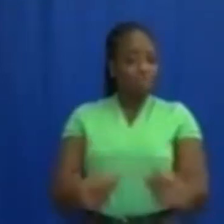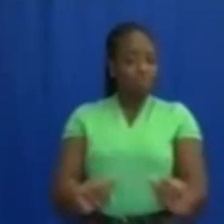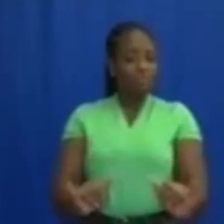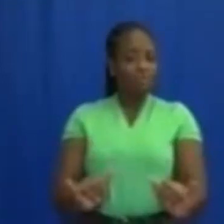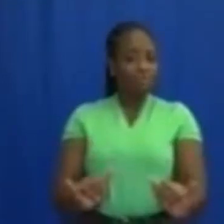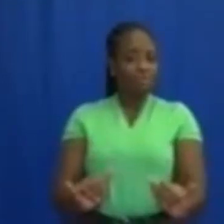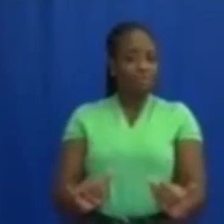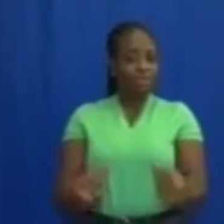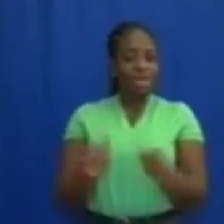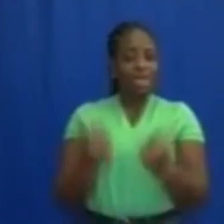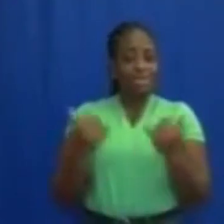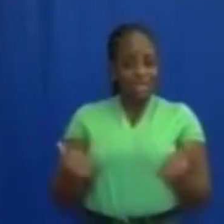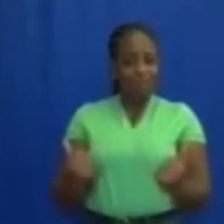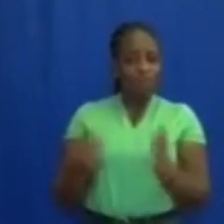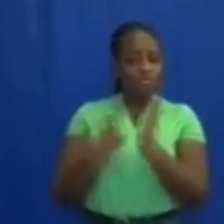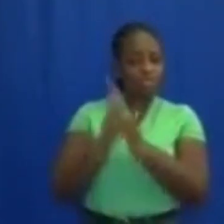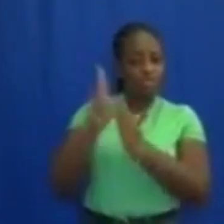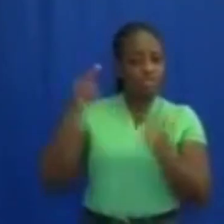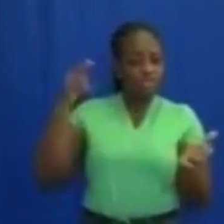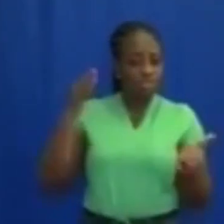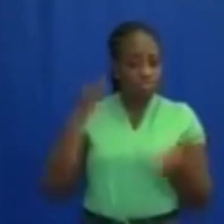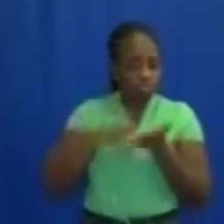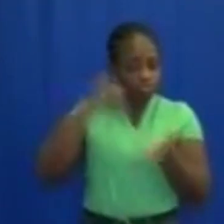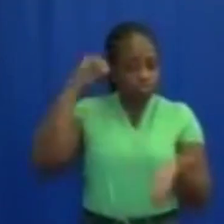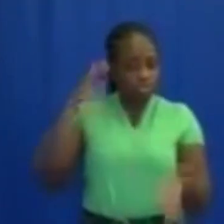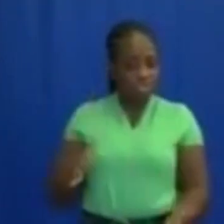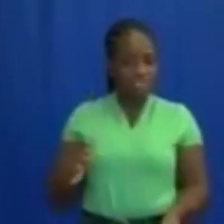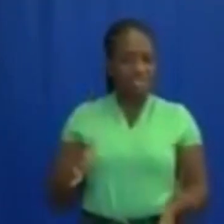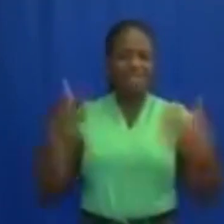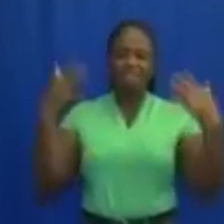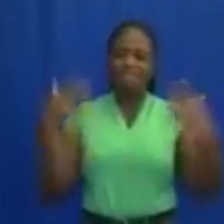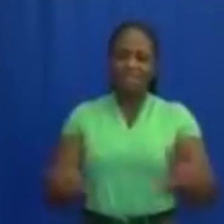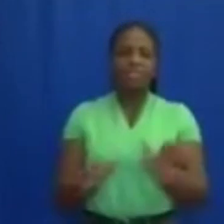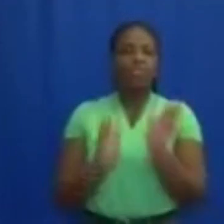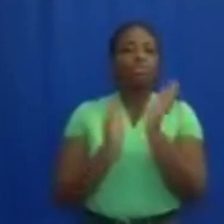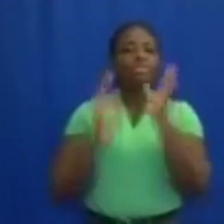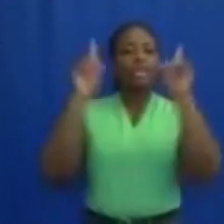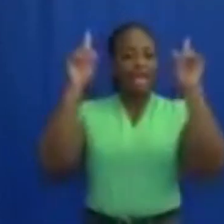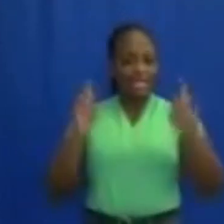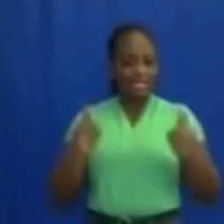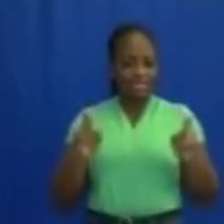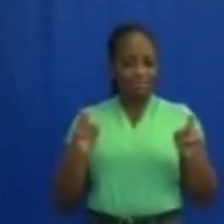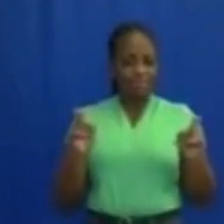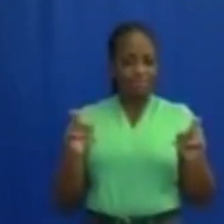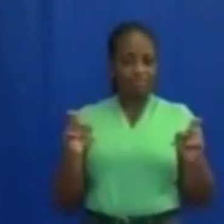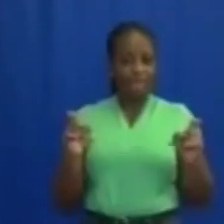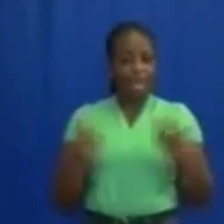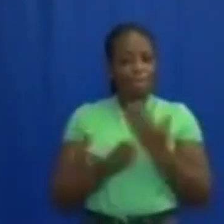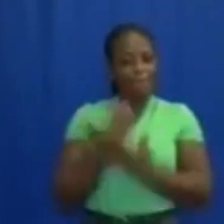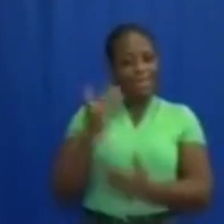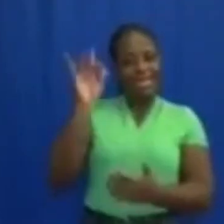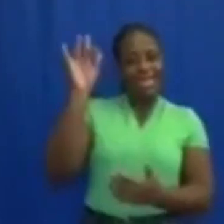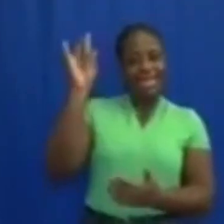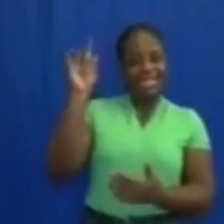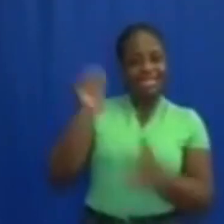Most final year university students have already completed their examinations and by 18th September,